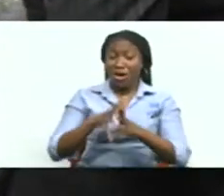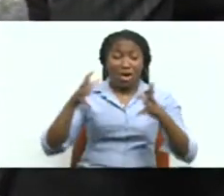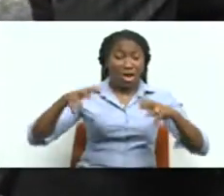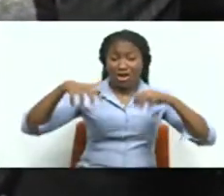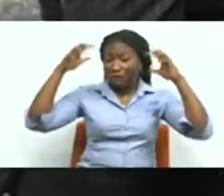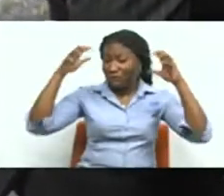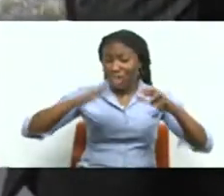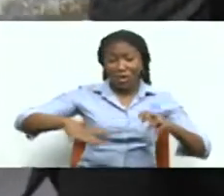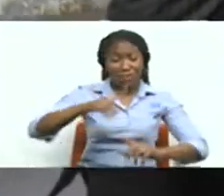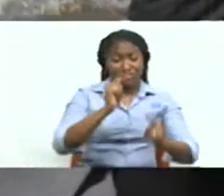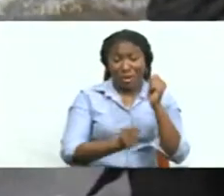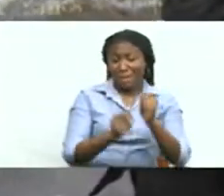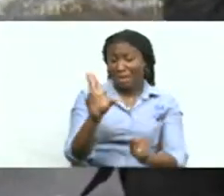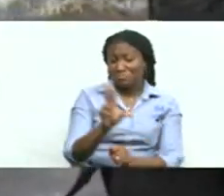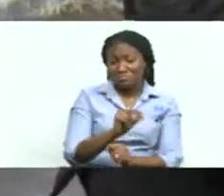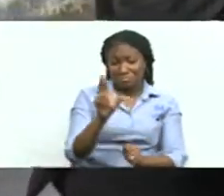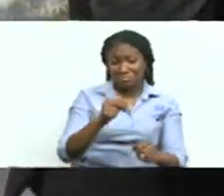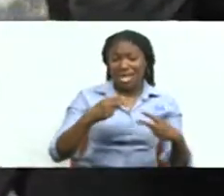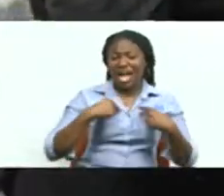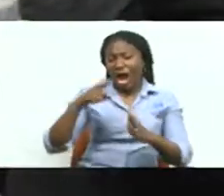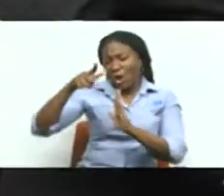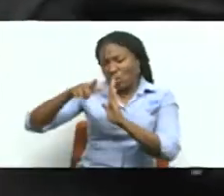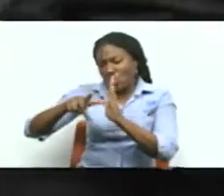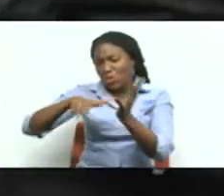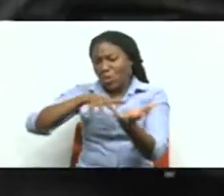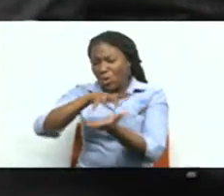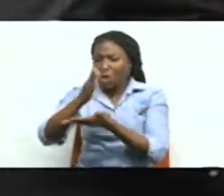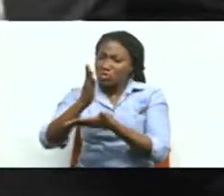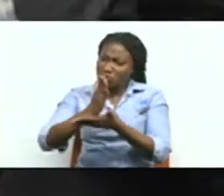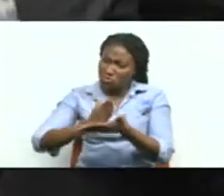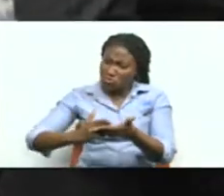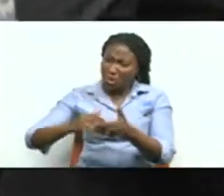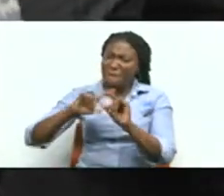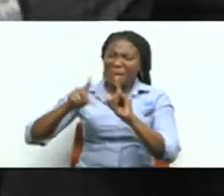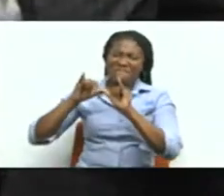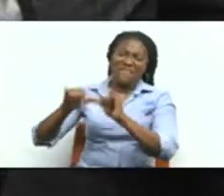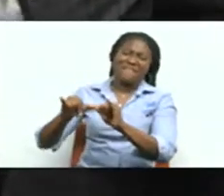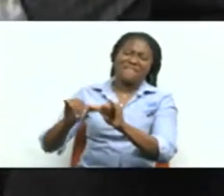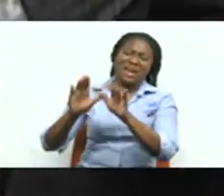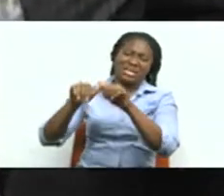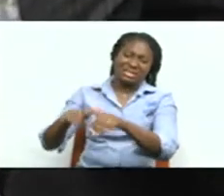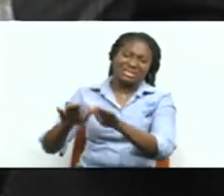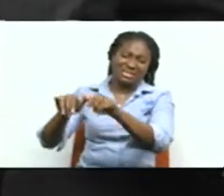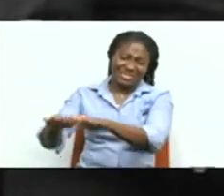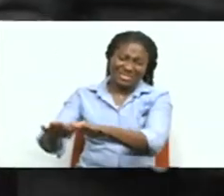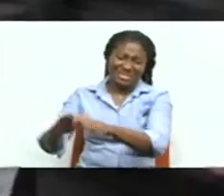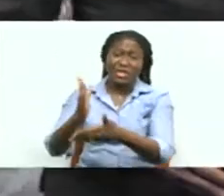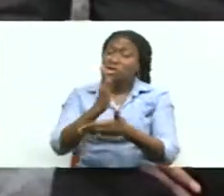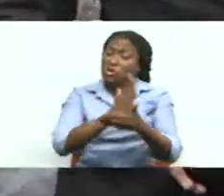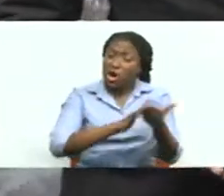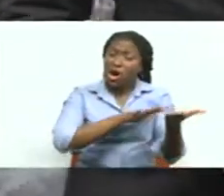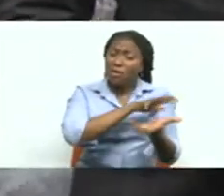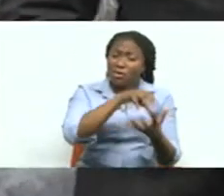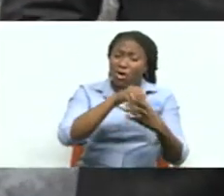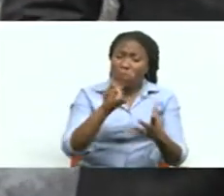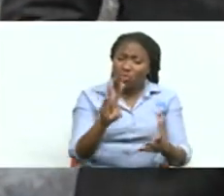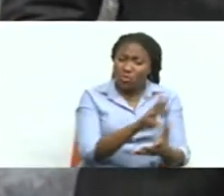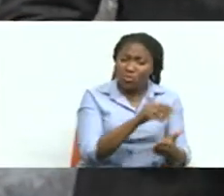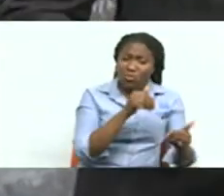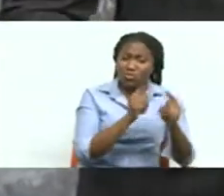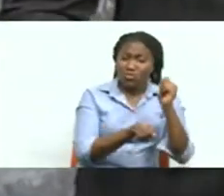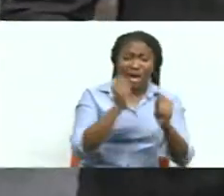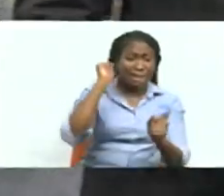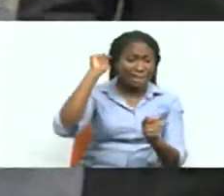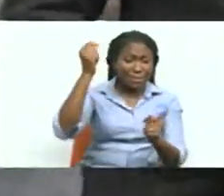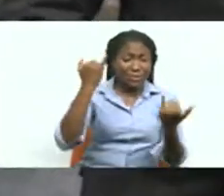Trinidad and Tobago today. We had some low-level cloud patches staying out in the Atlantic. Some cloudiness developing along western coastal areas of both Trinidad and